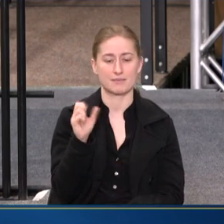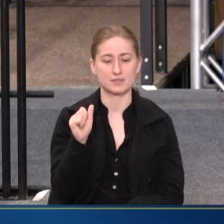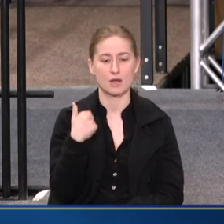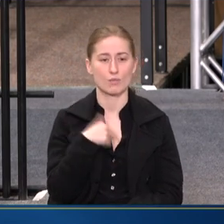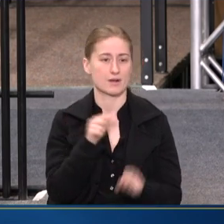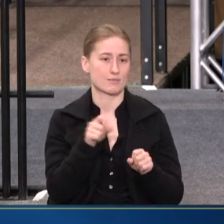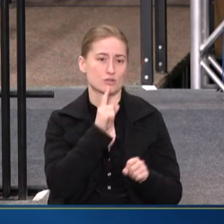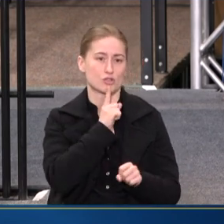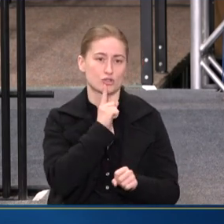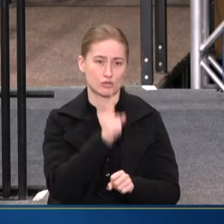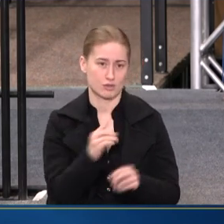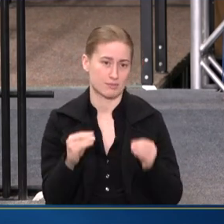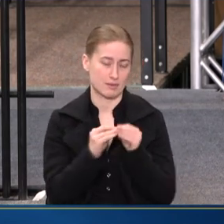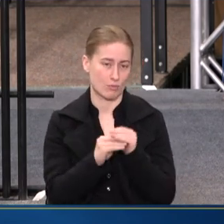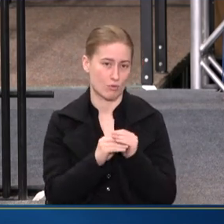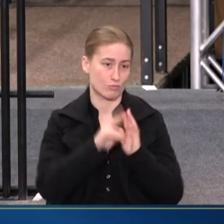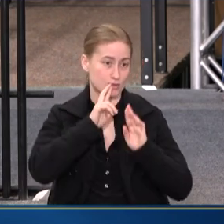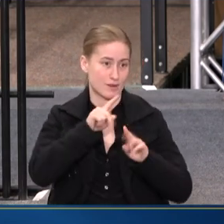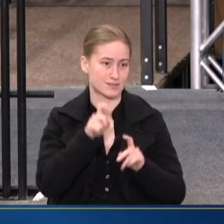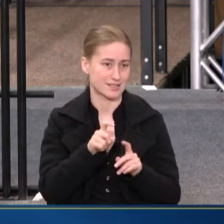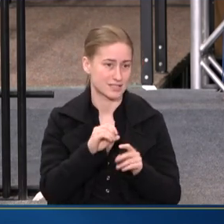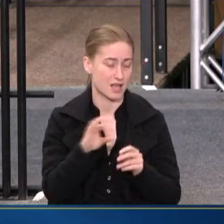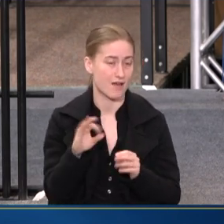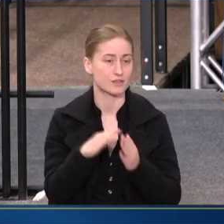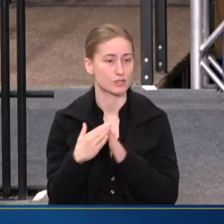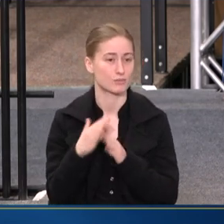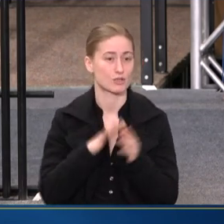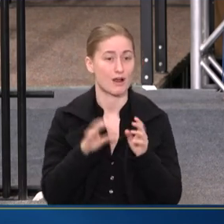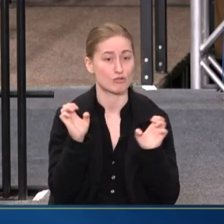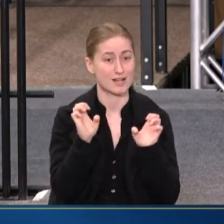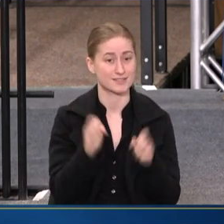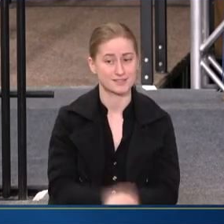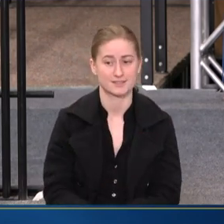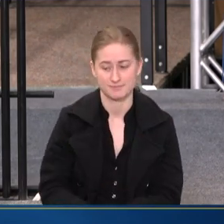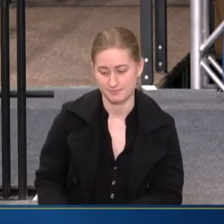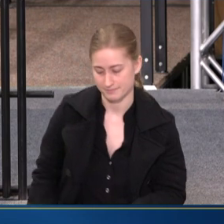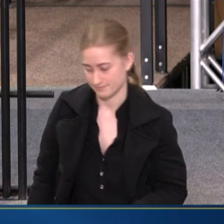ABLE TO REALLY BE MORE RESPONSIVE TO THE NEEDS OF THE COMMUNITY AROUND CRISIS.